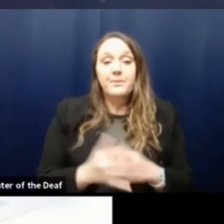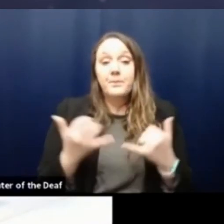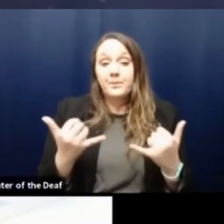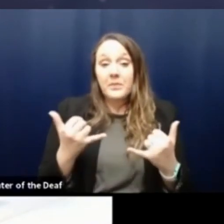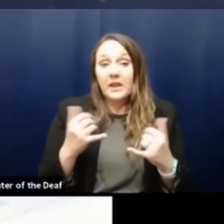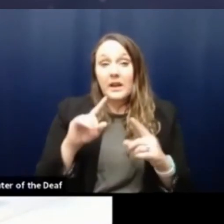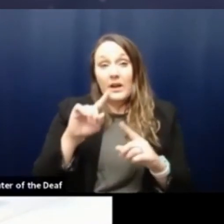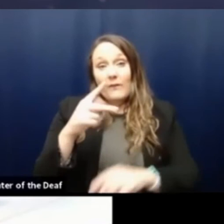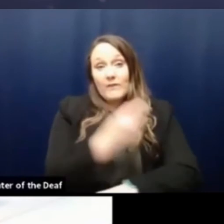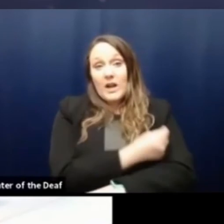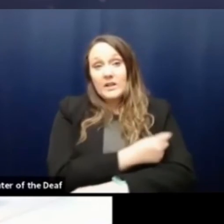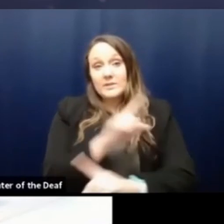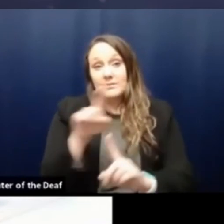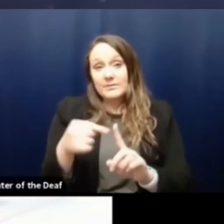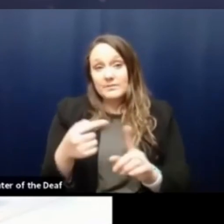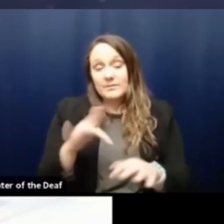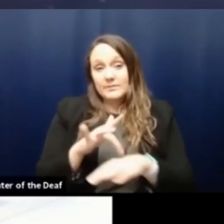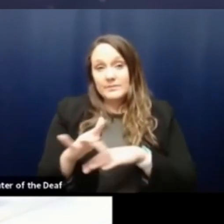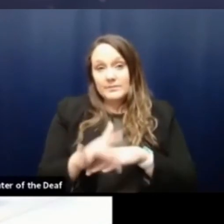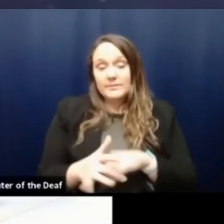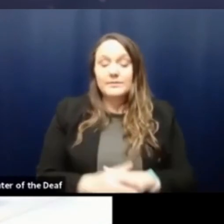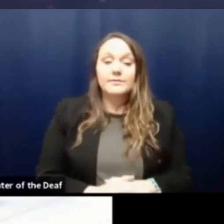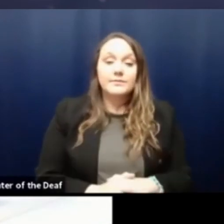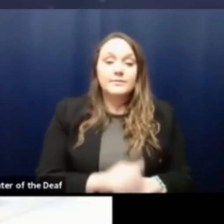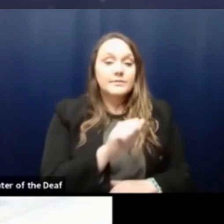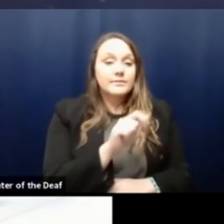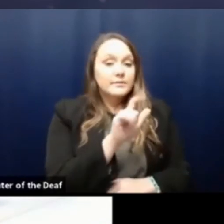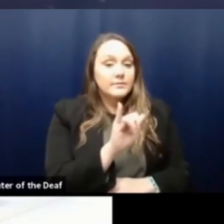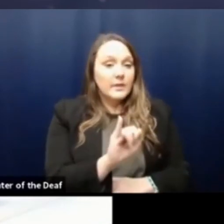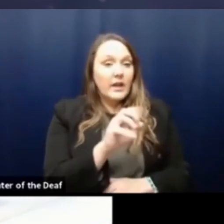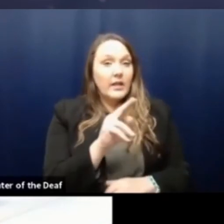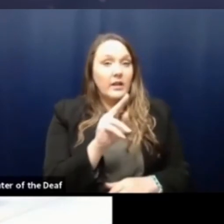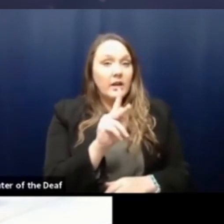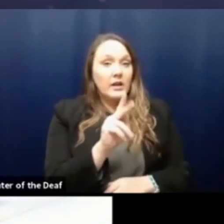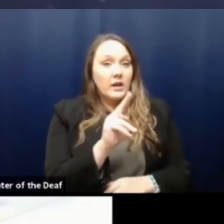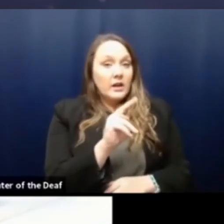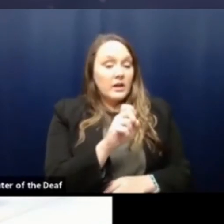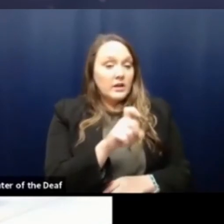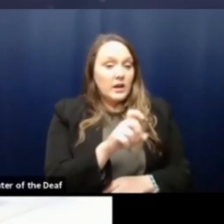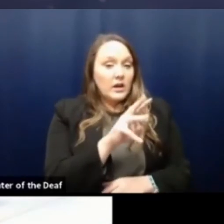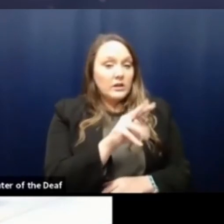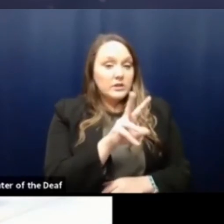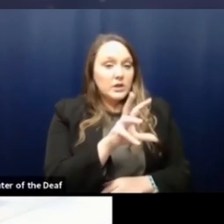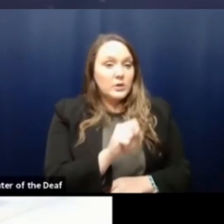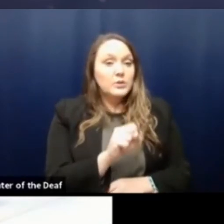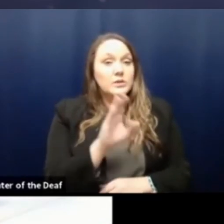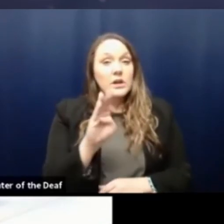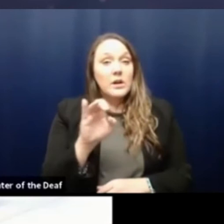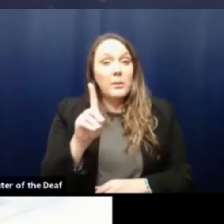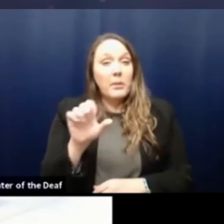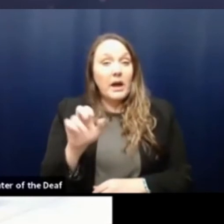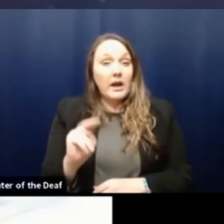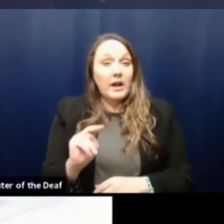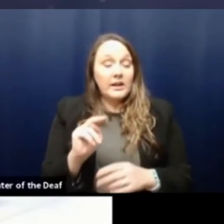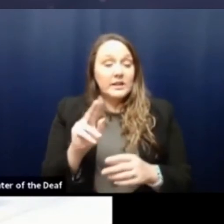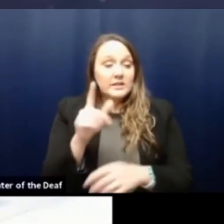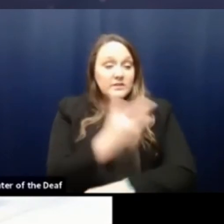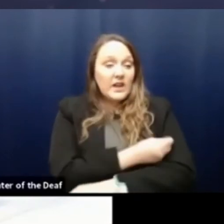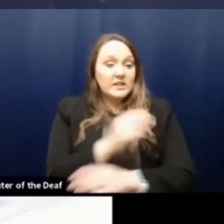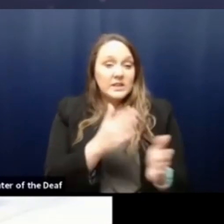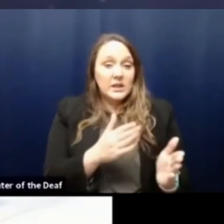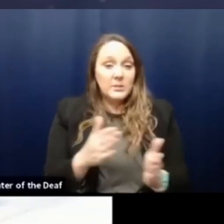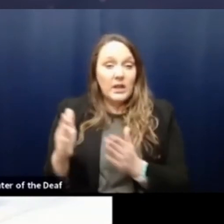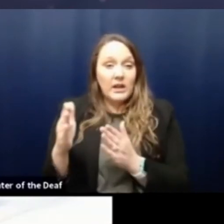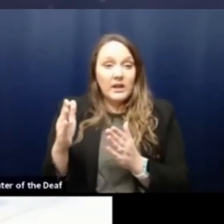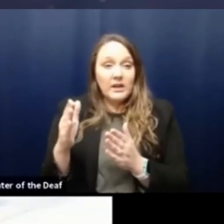when it's available. From Allie with Knox News, Biden's vaccine plan includes providing information regularly about how